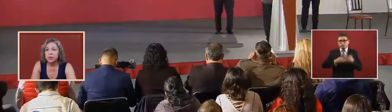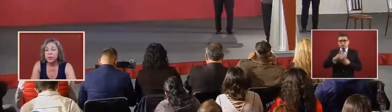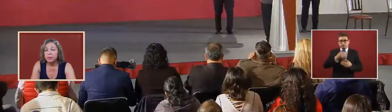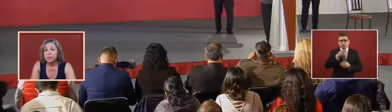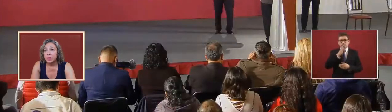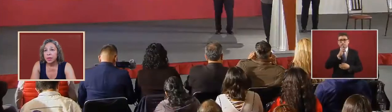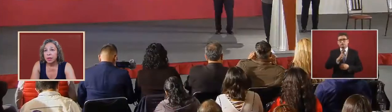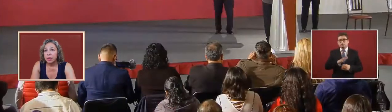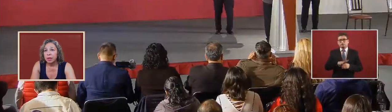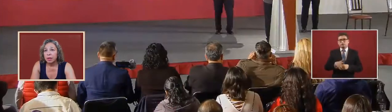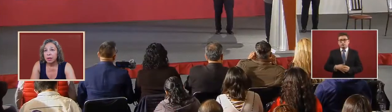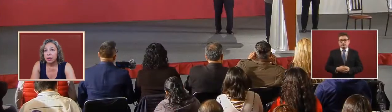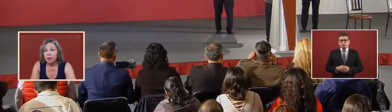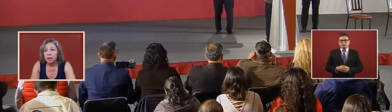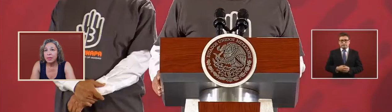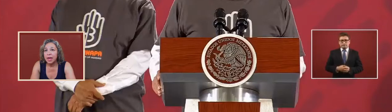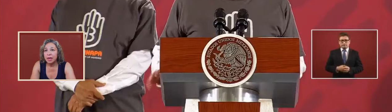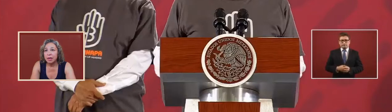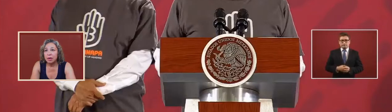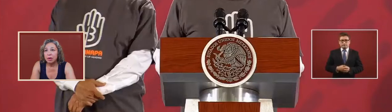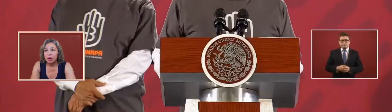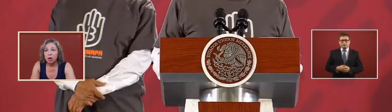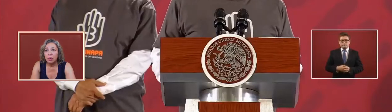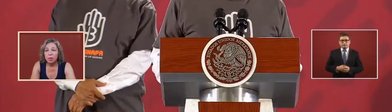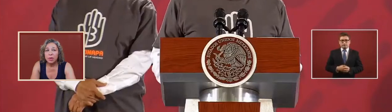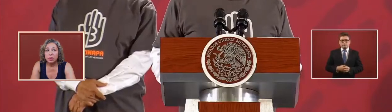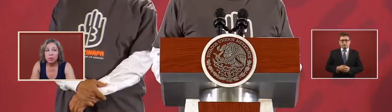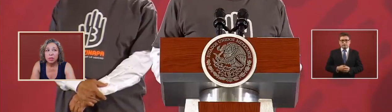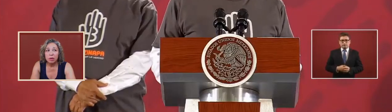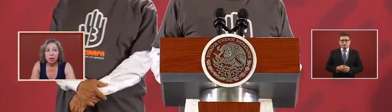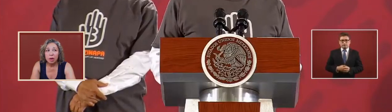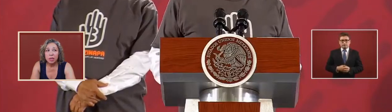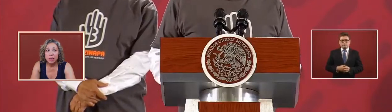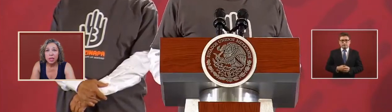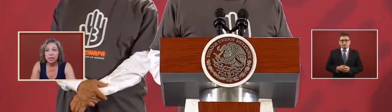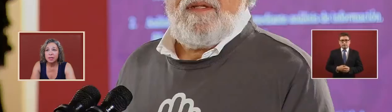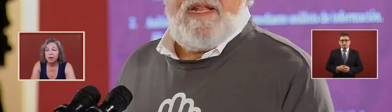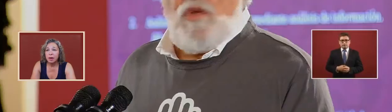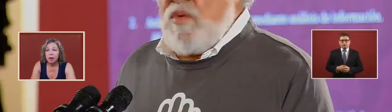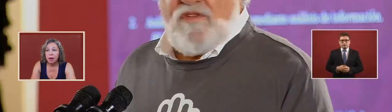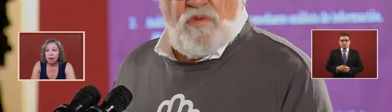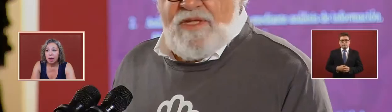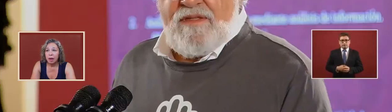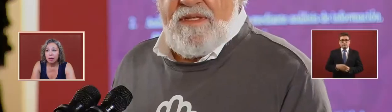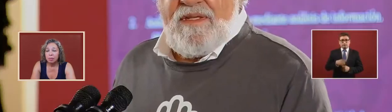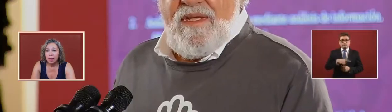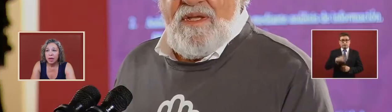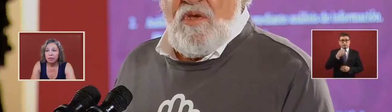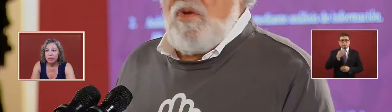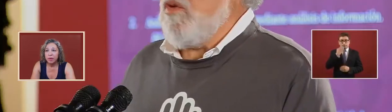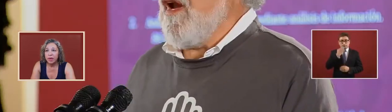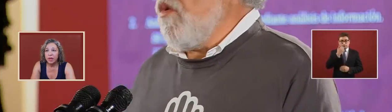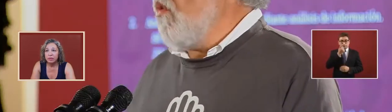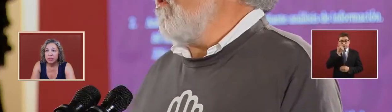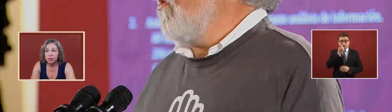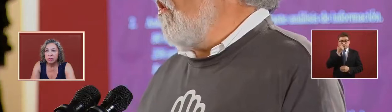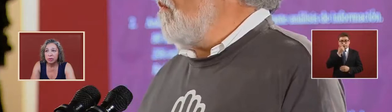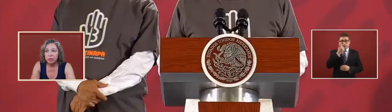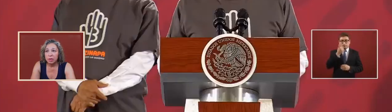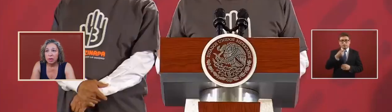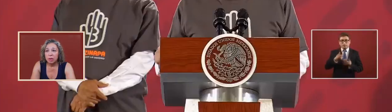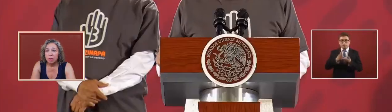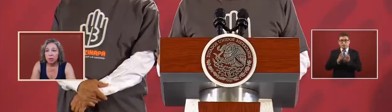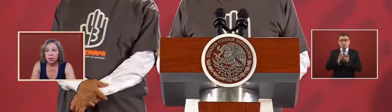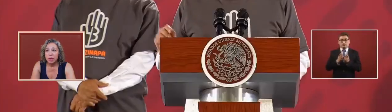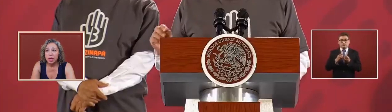and that at no moment was there contact any behalf of any student